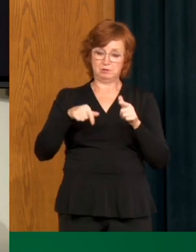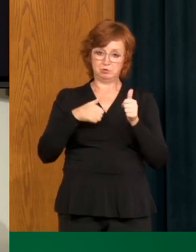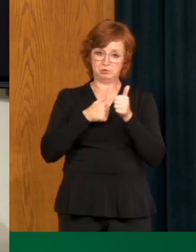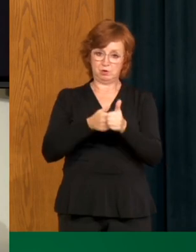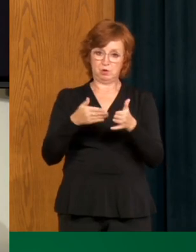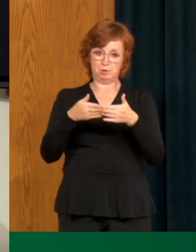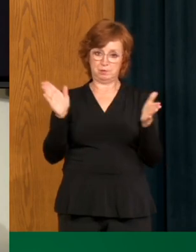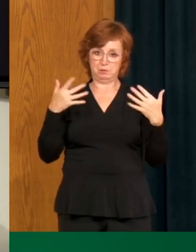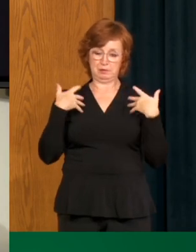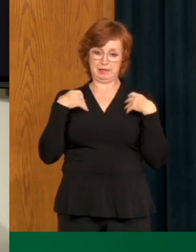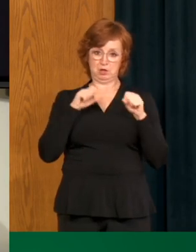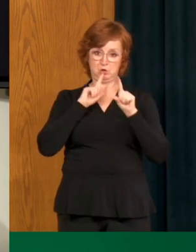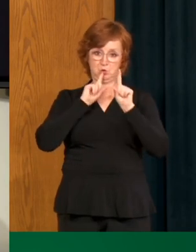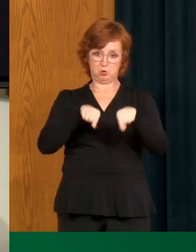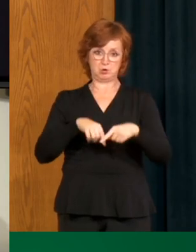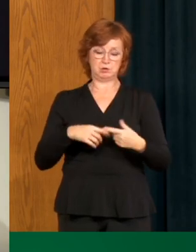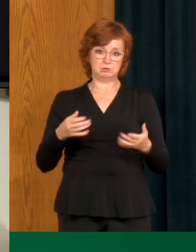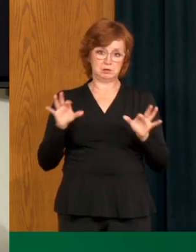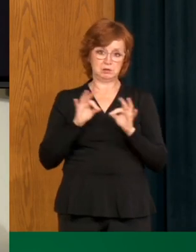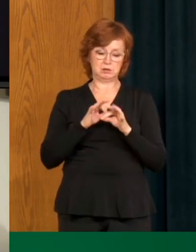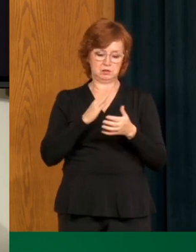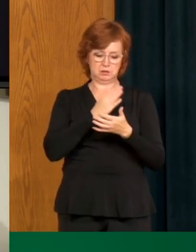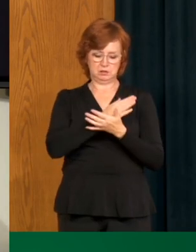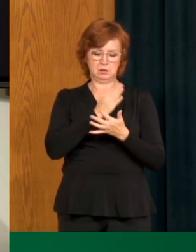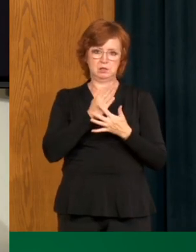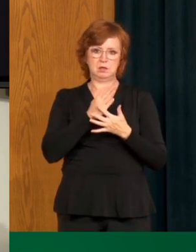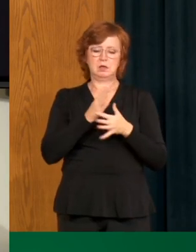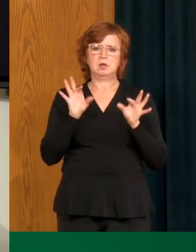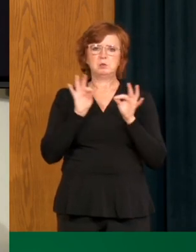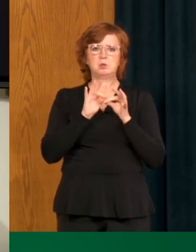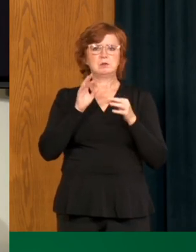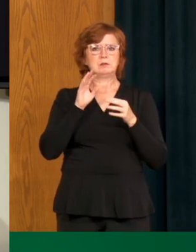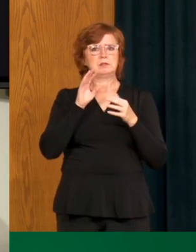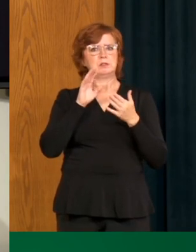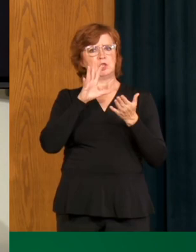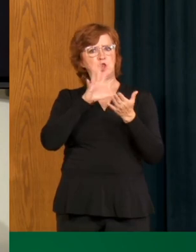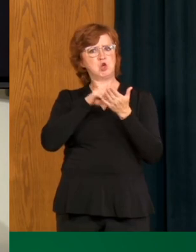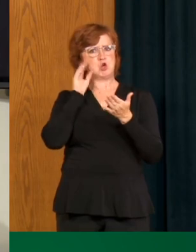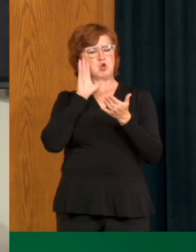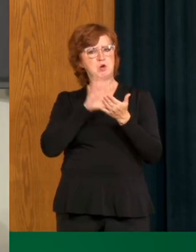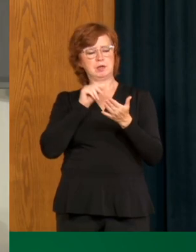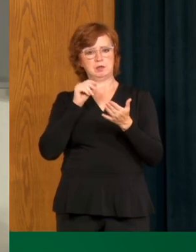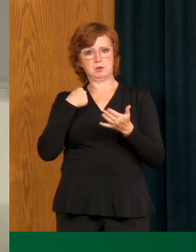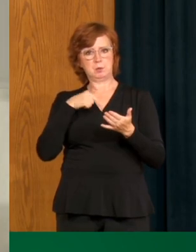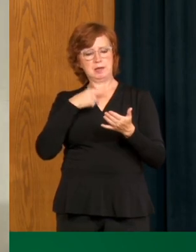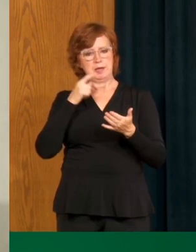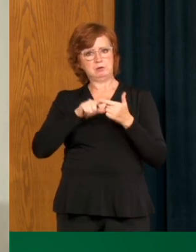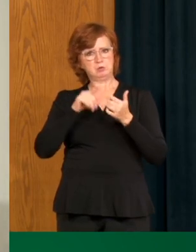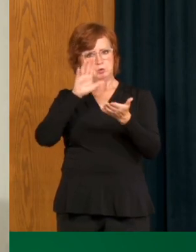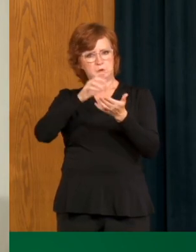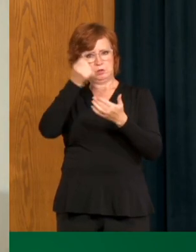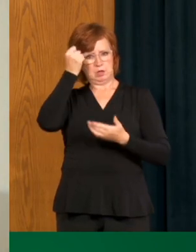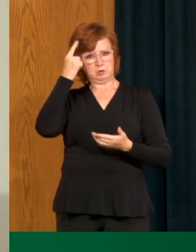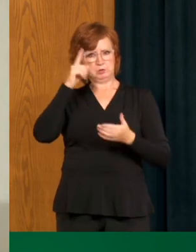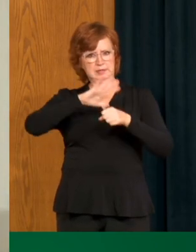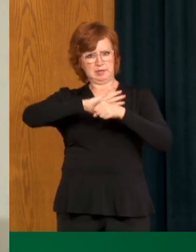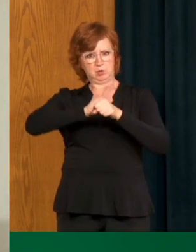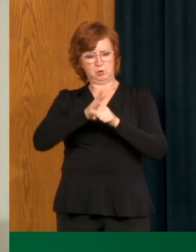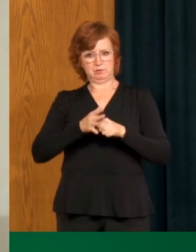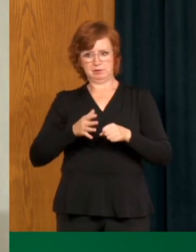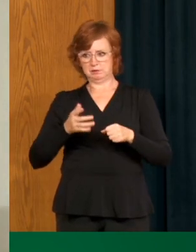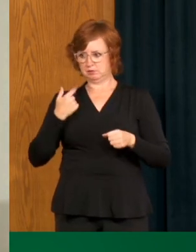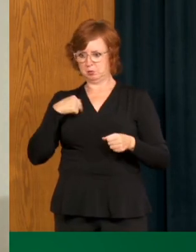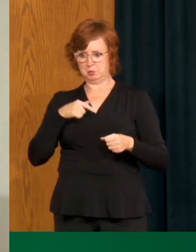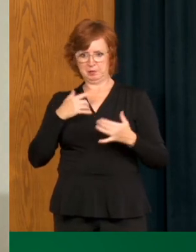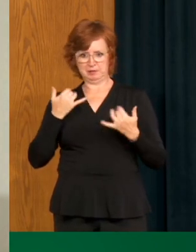a lot of the compliance is also based around education, you know, just even understanding the virus. And I know even us in this room are